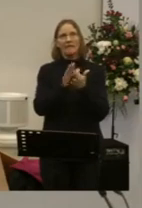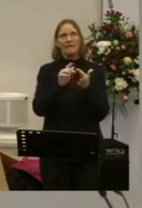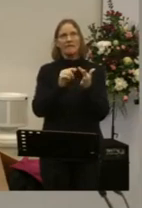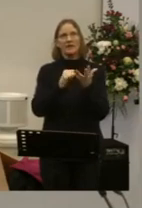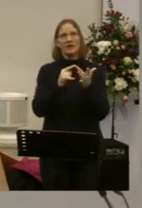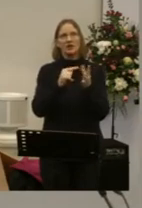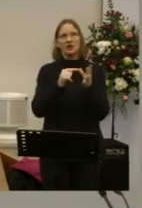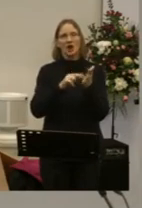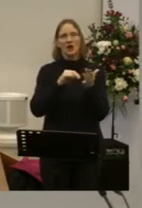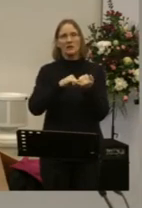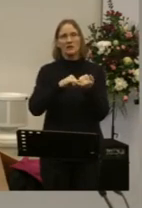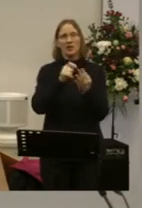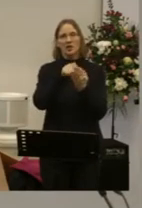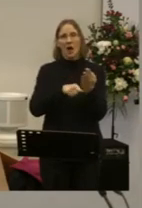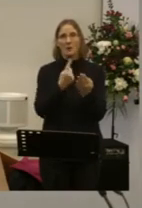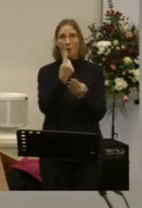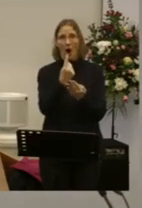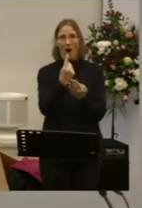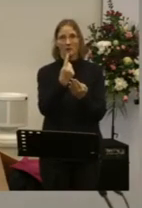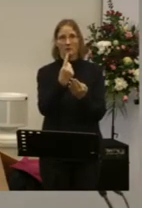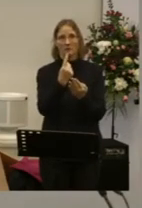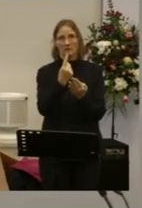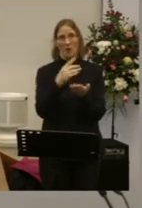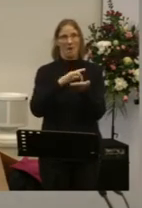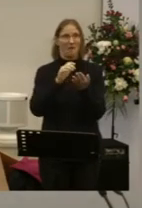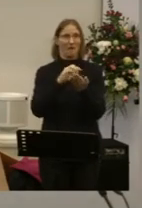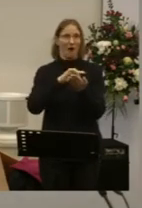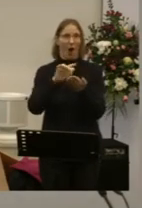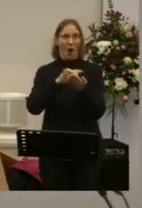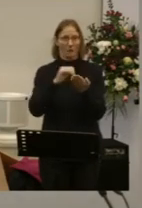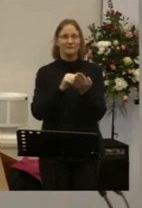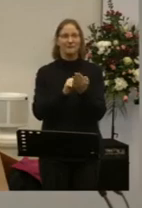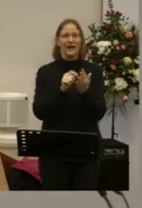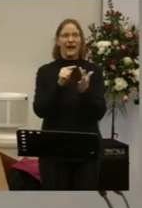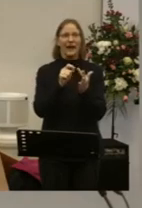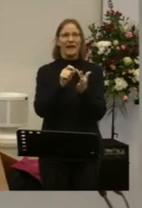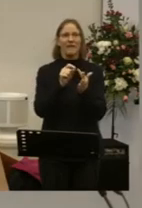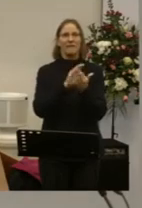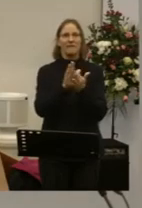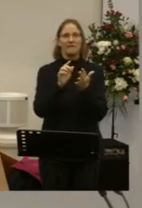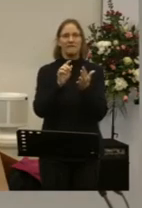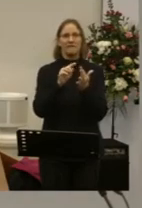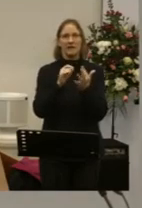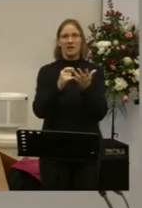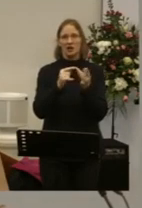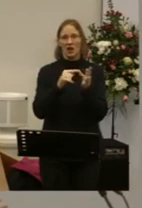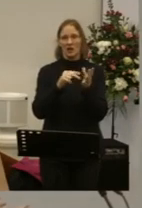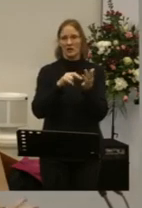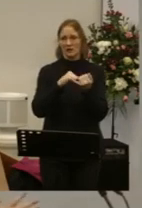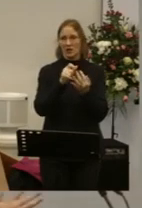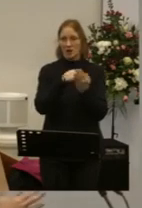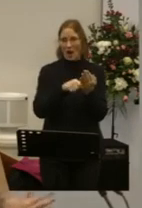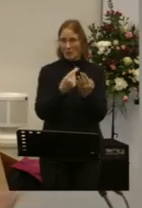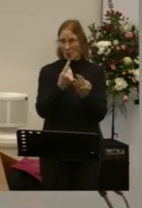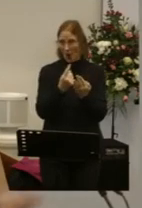Ephesians chapter 1 That's where we're going this morning And while you do that, let me ask